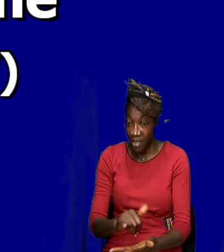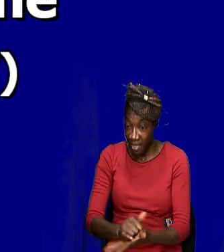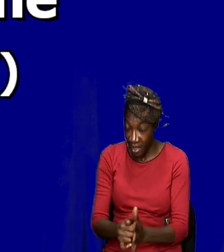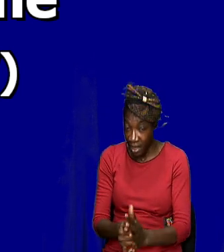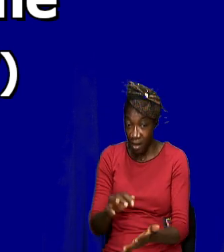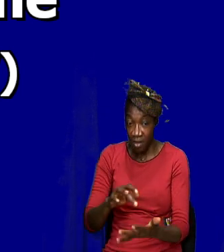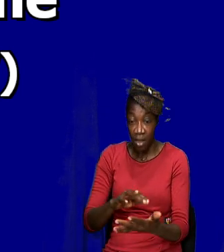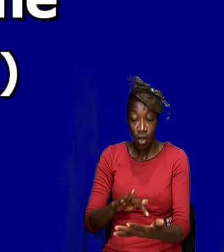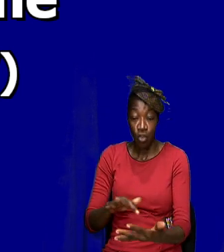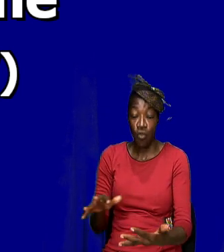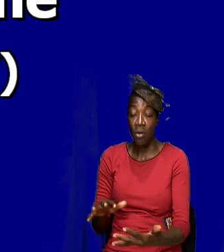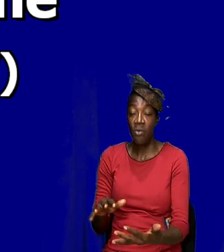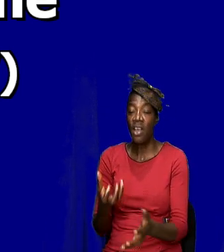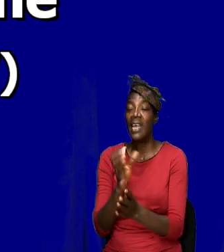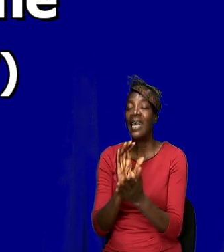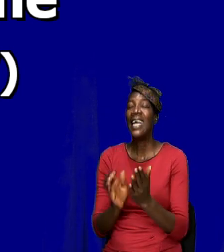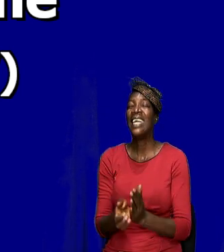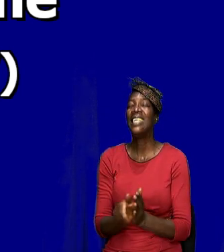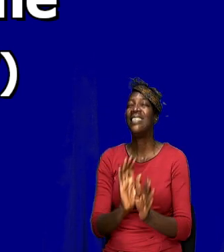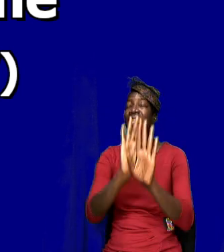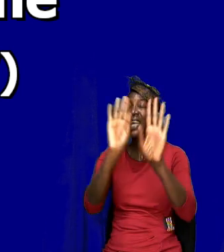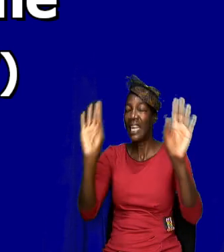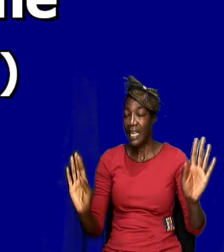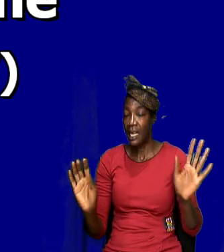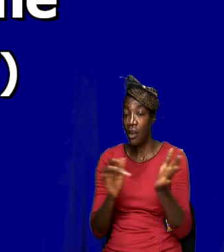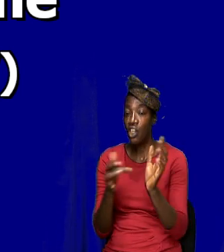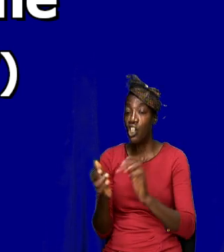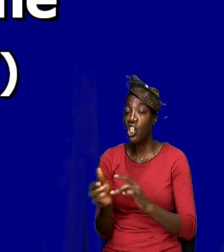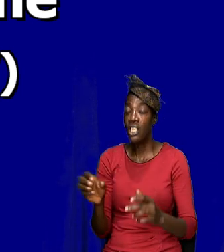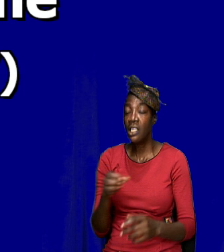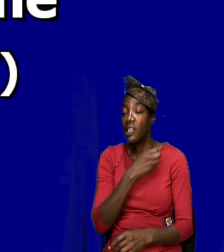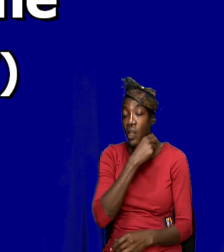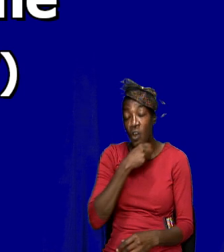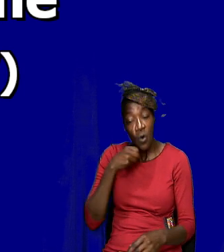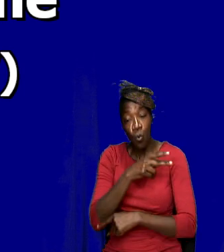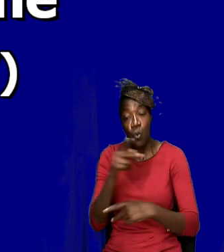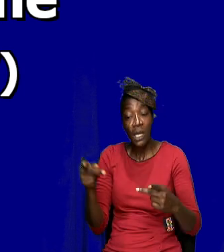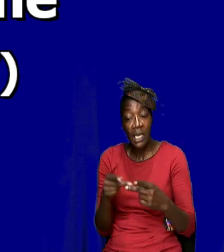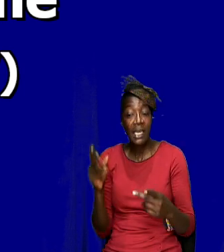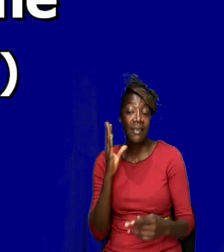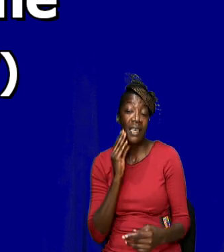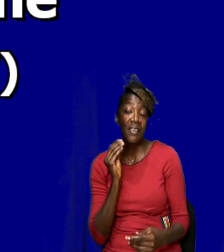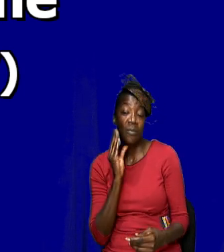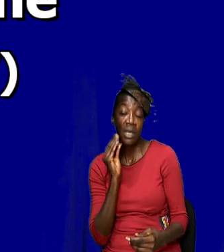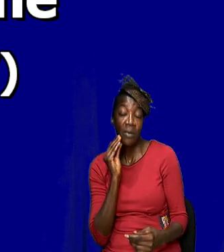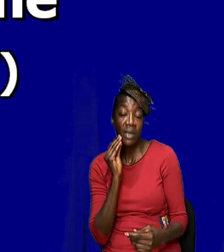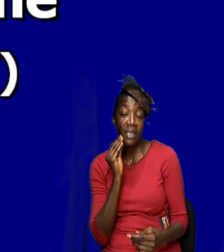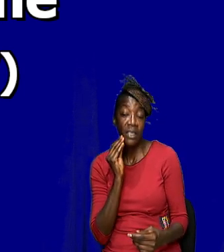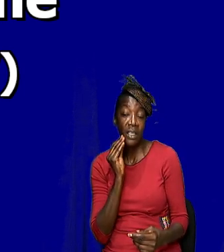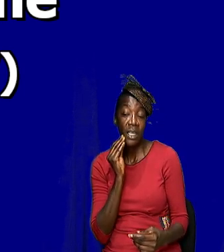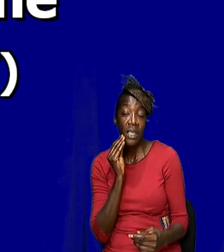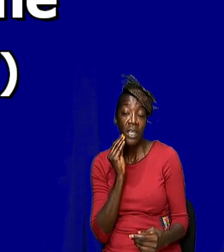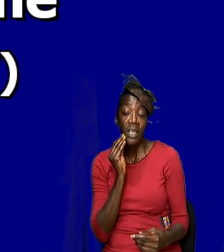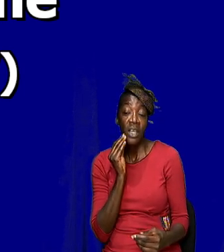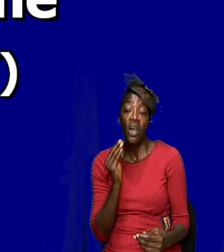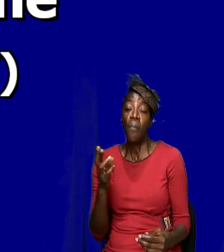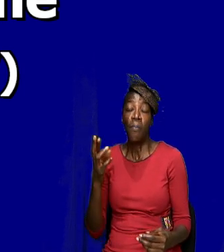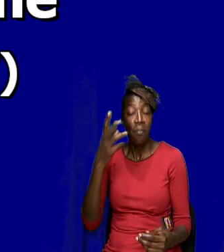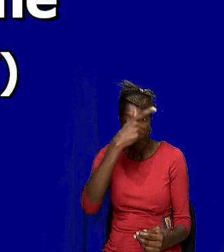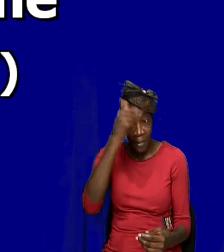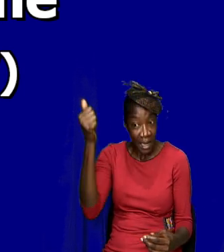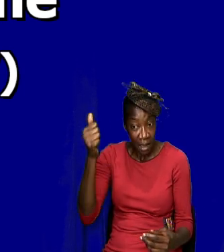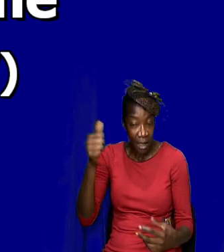that Jesus' wilderness experience was as a result of the Spirit of God. It was,